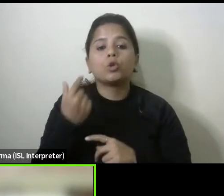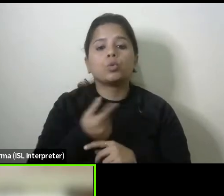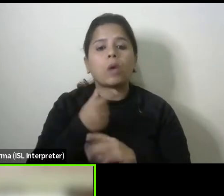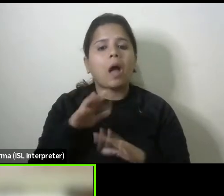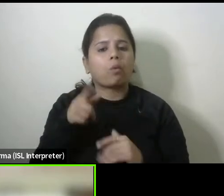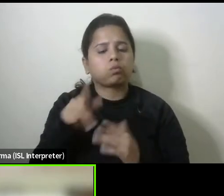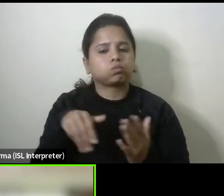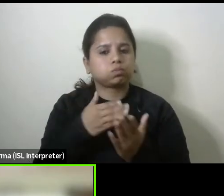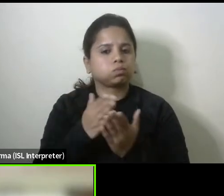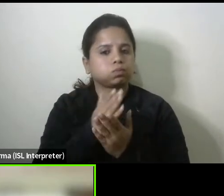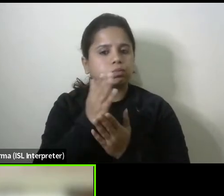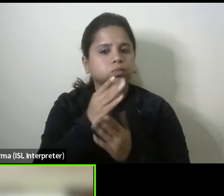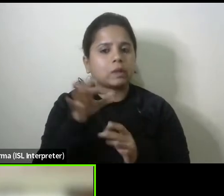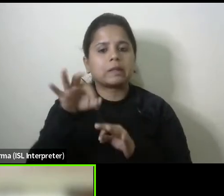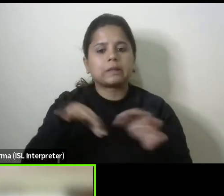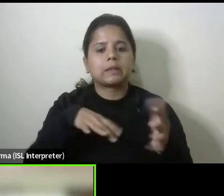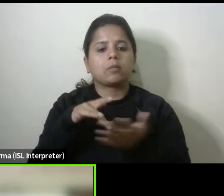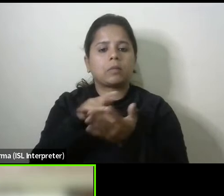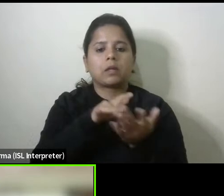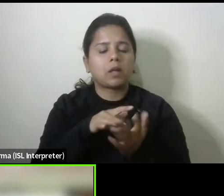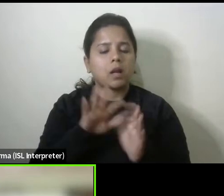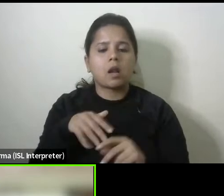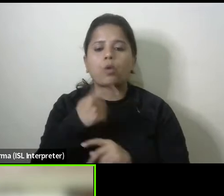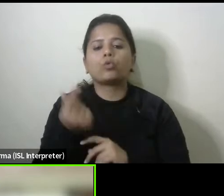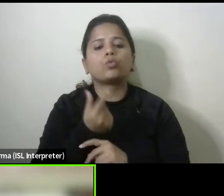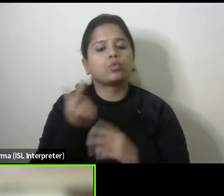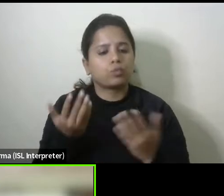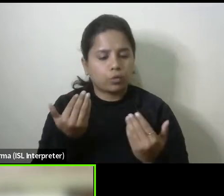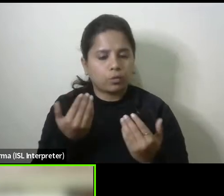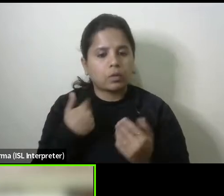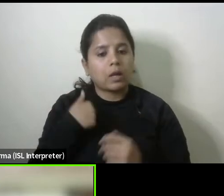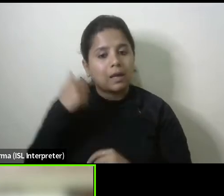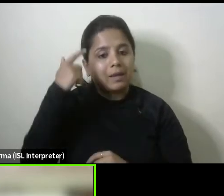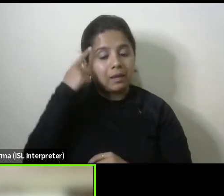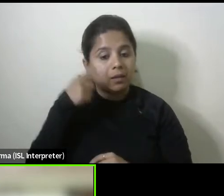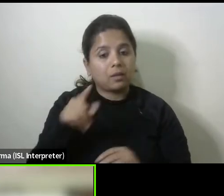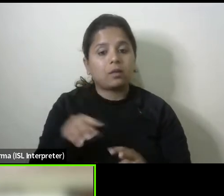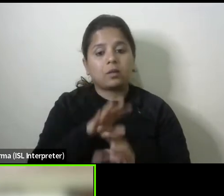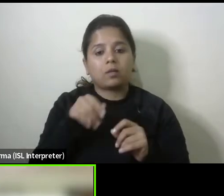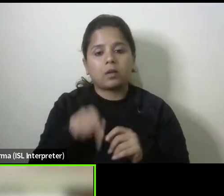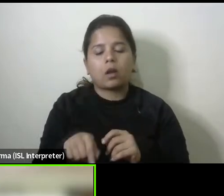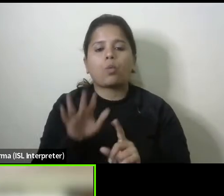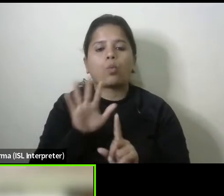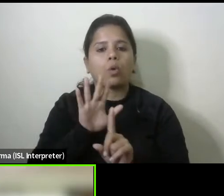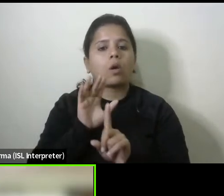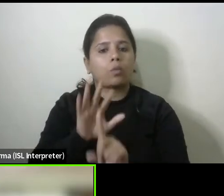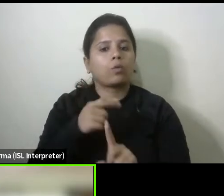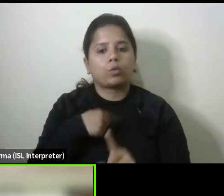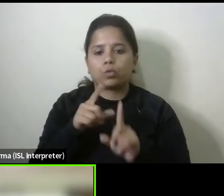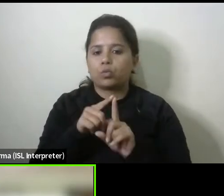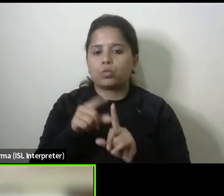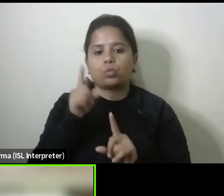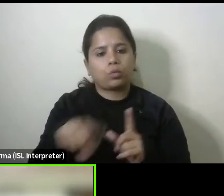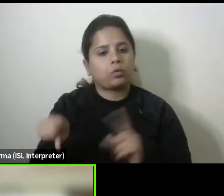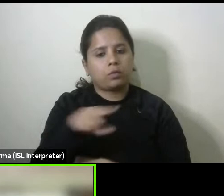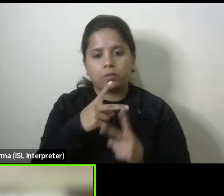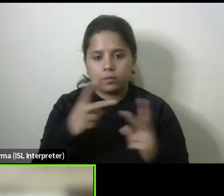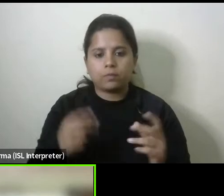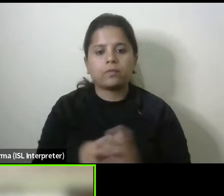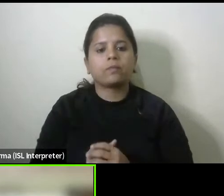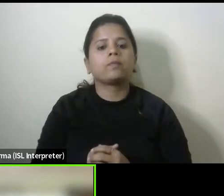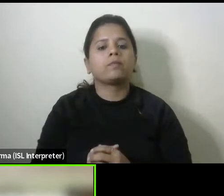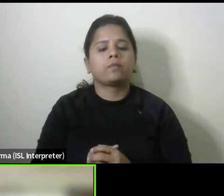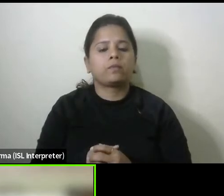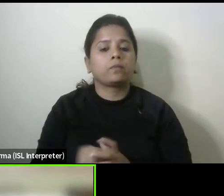navigating city spaces so i think uh this is a this is a this approach one should really look at now uh and